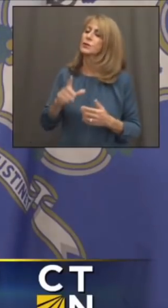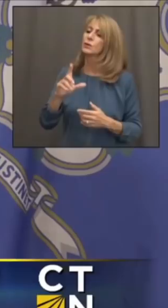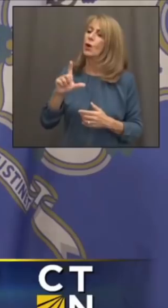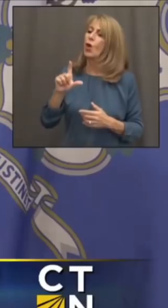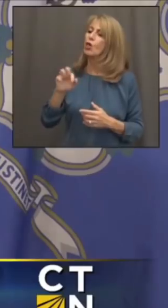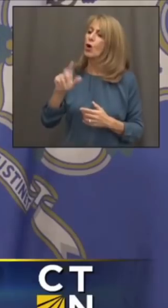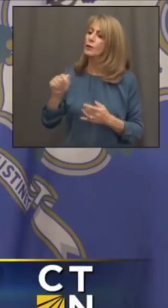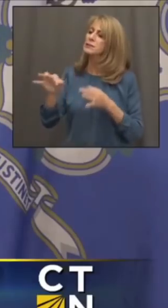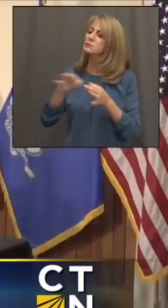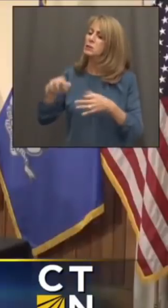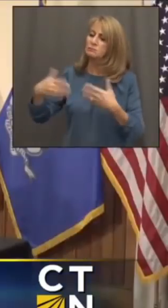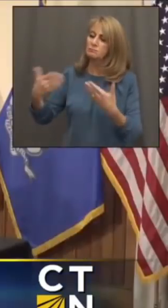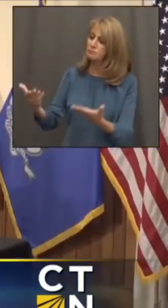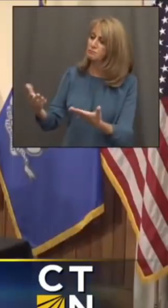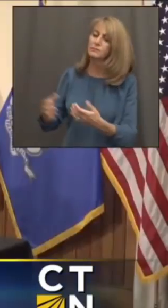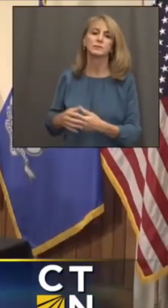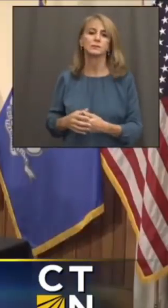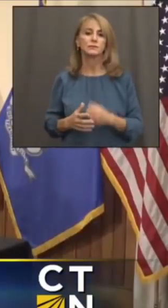for people.